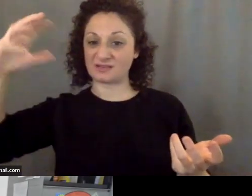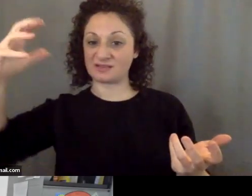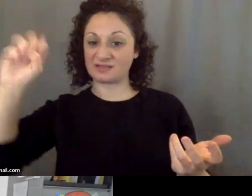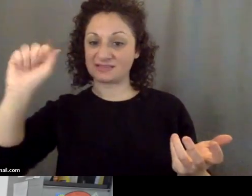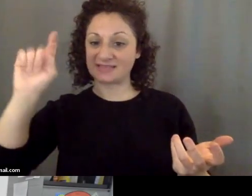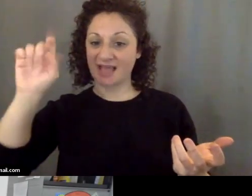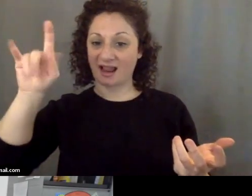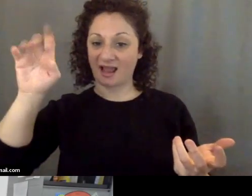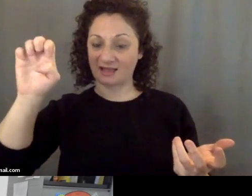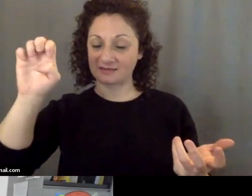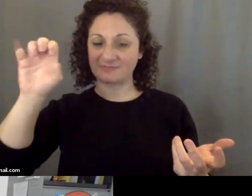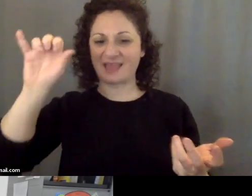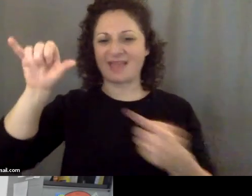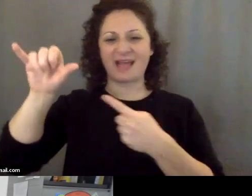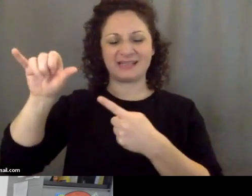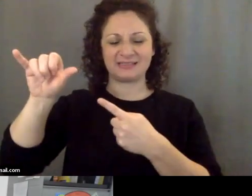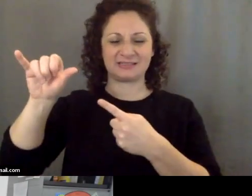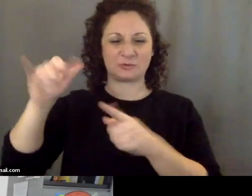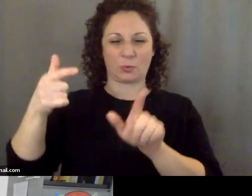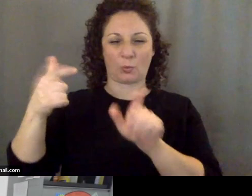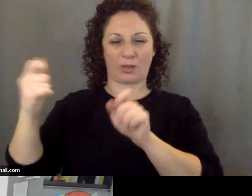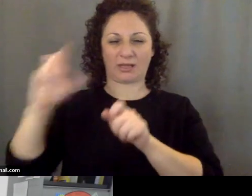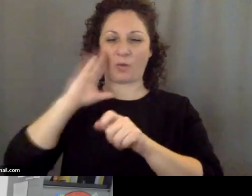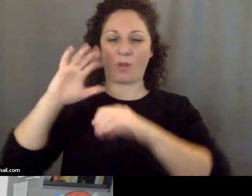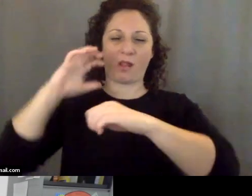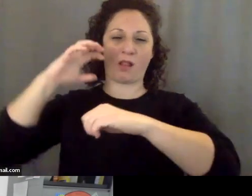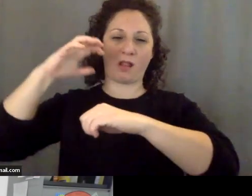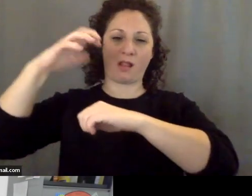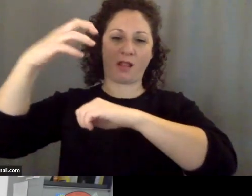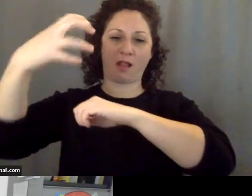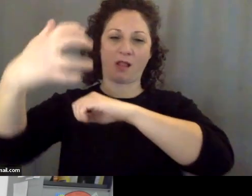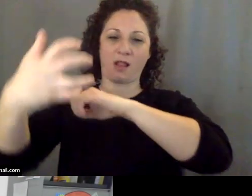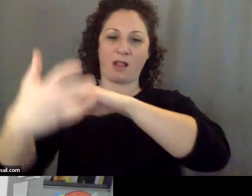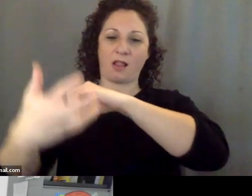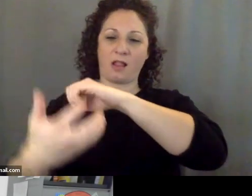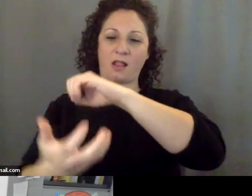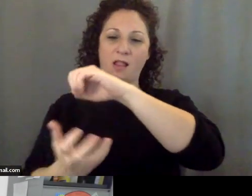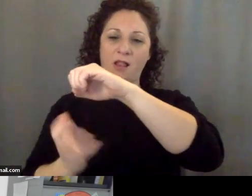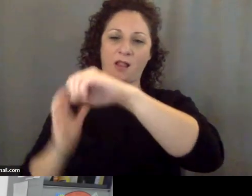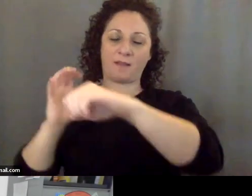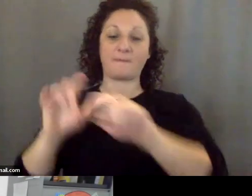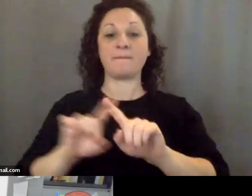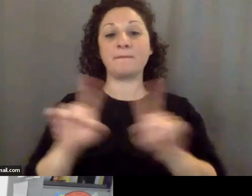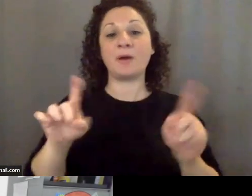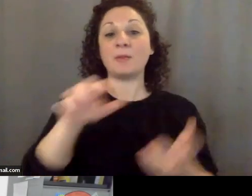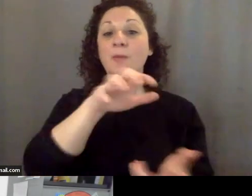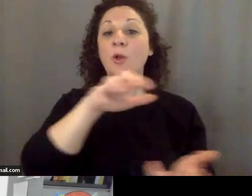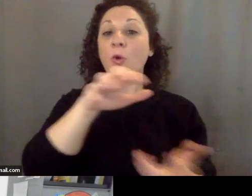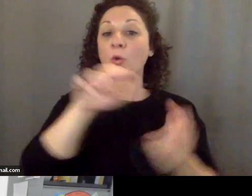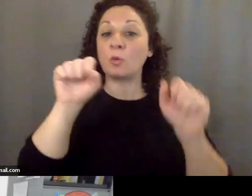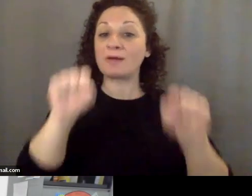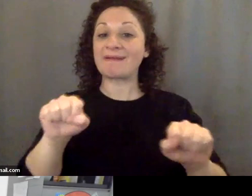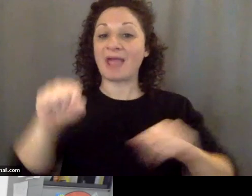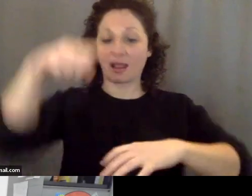quickly in a geosynchronous orbit and the advantage of the balloon is it can fly much lower